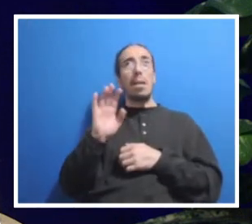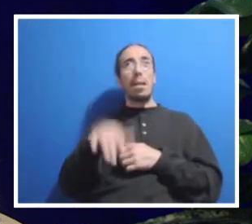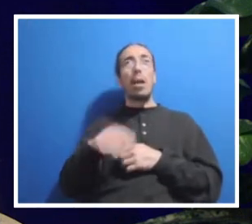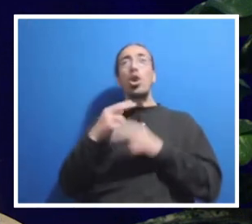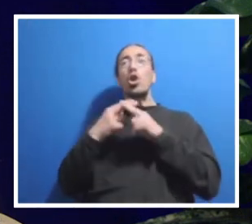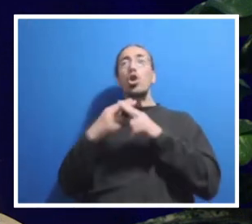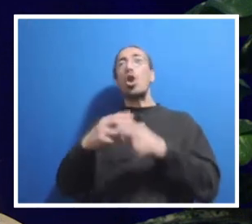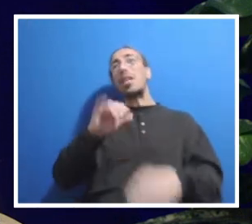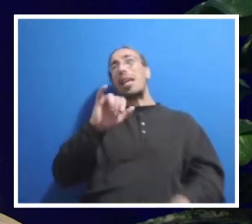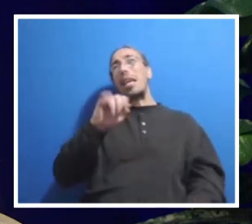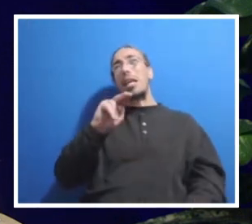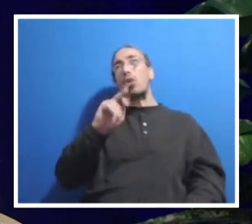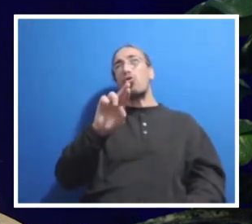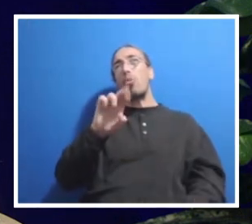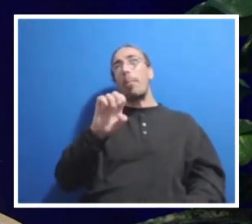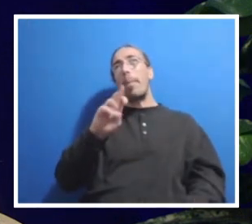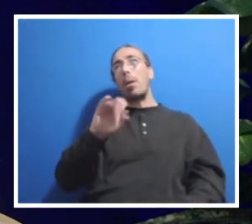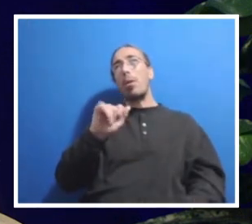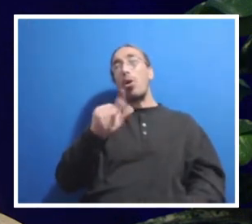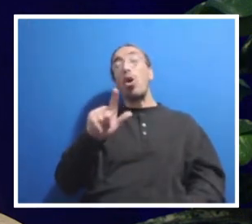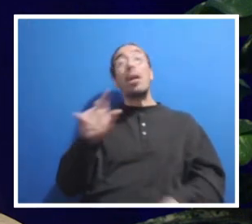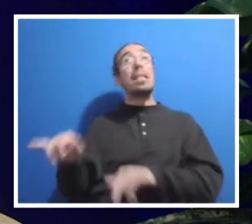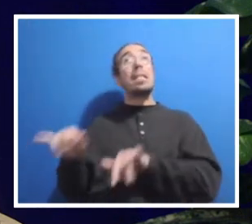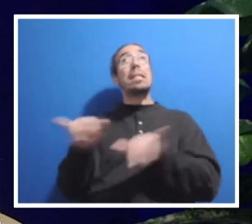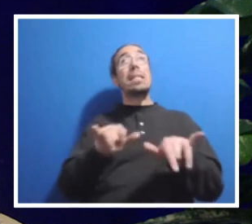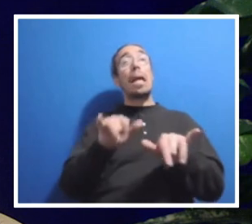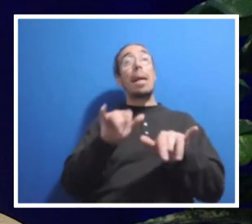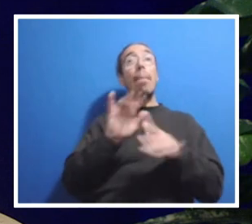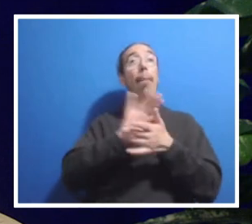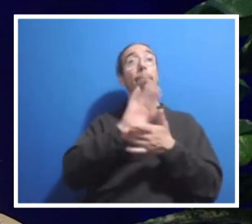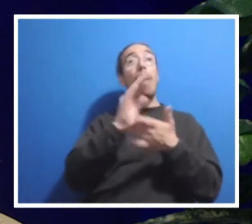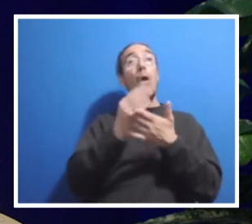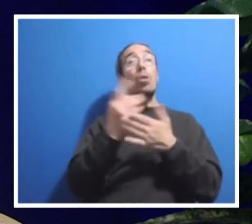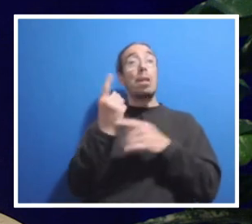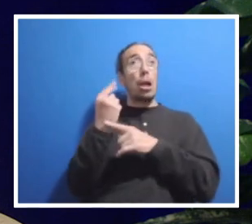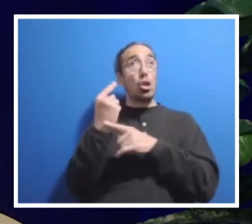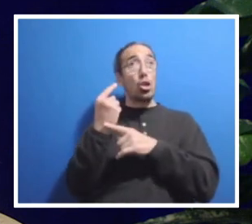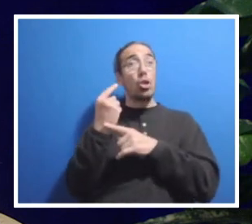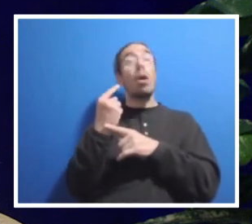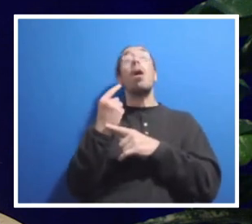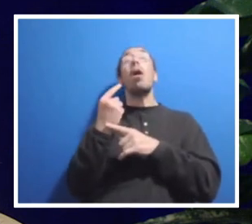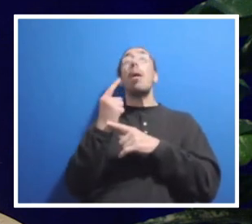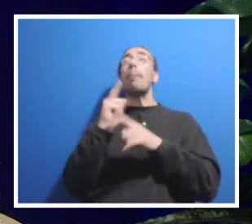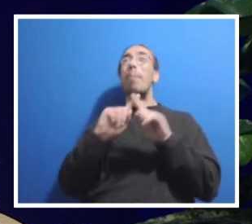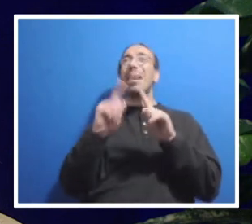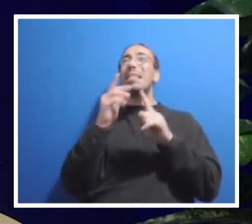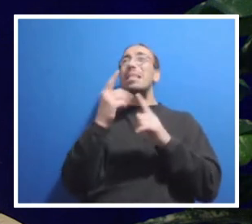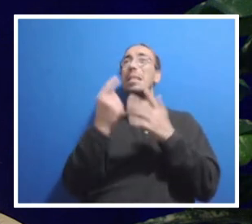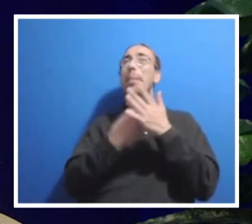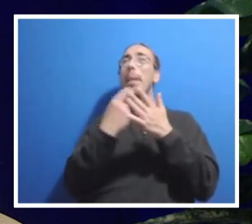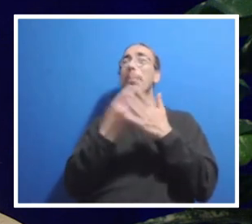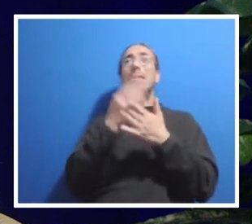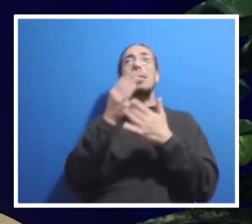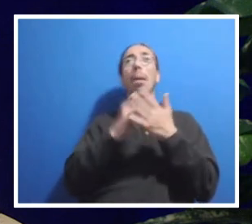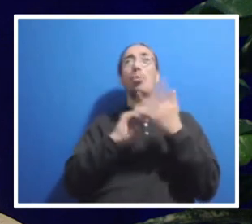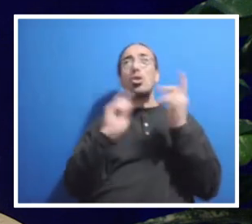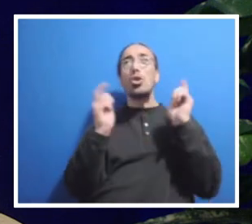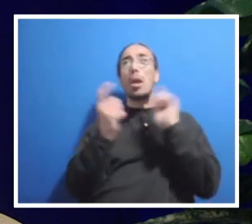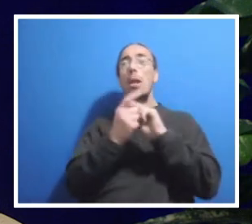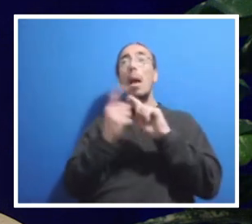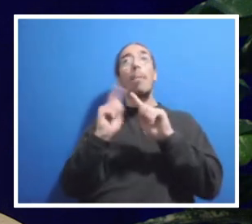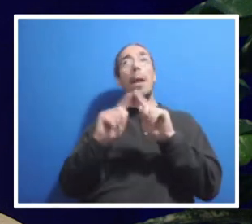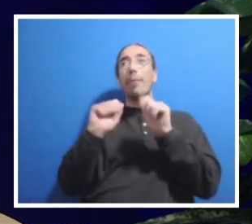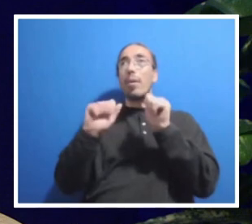which basically means you get the same amount you got the year before. And sometimes there's a little bit of changes. And it really has not kept up with